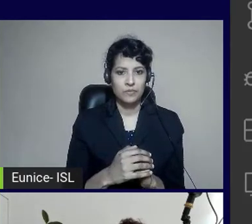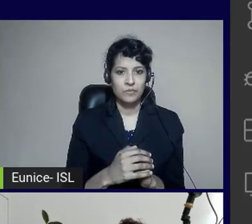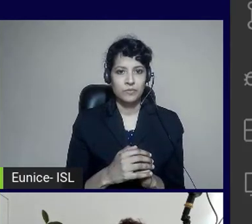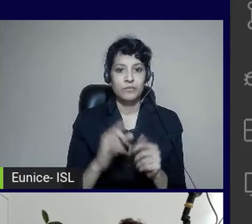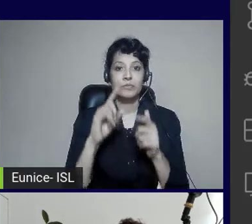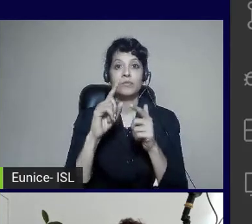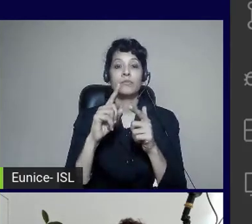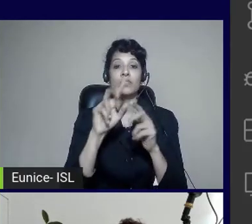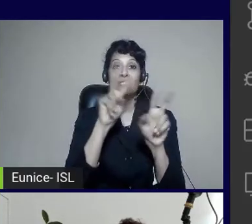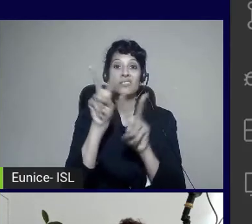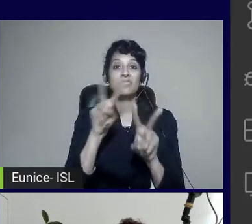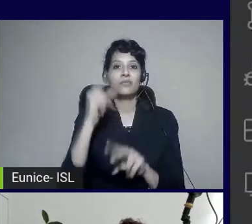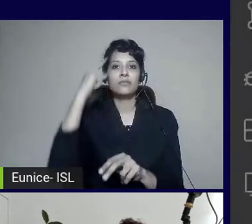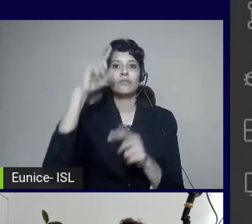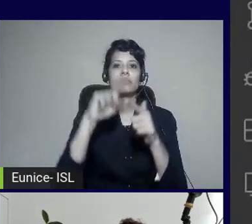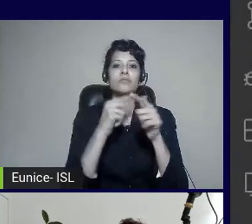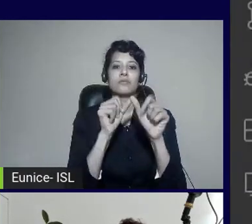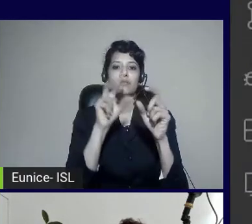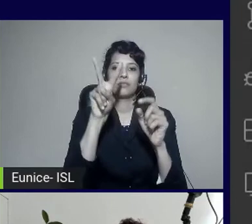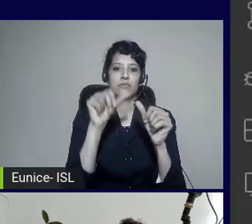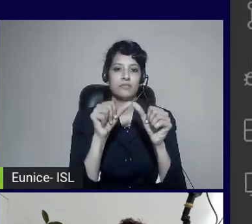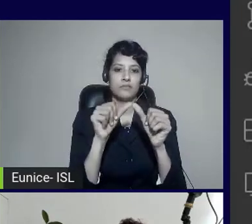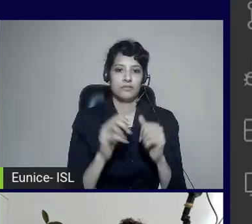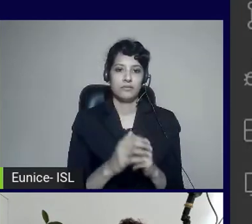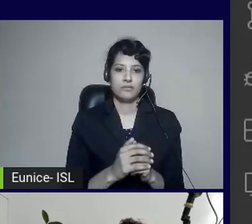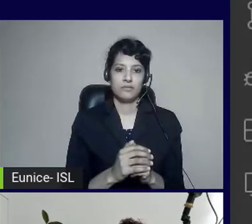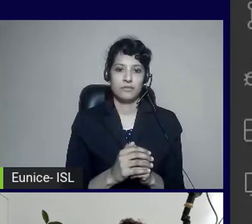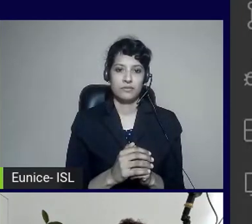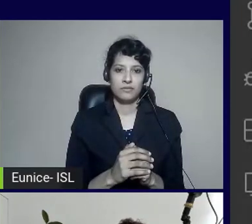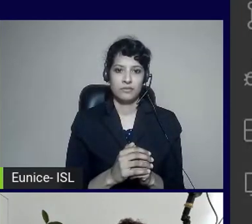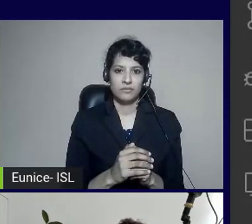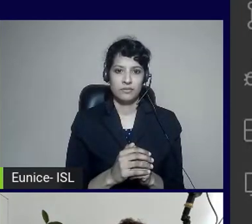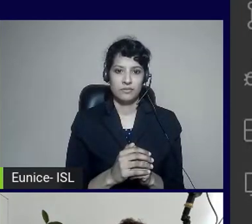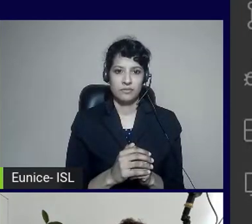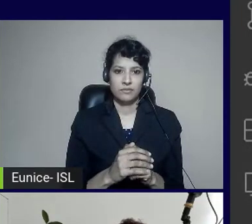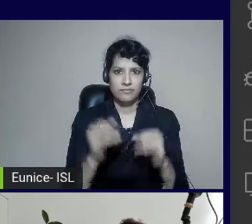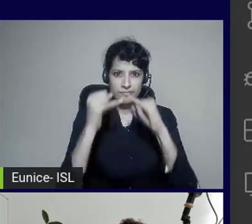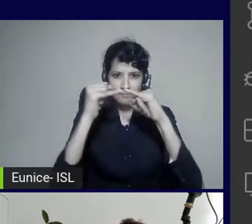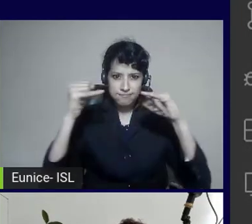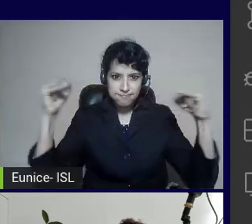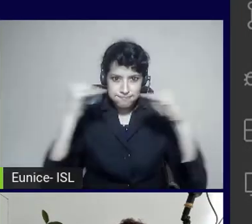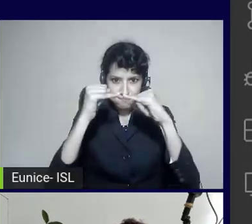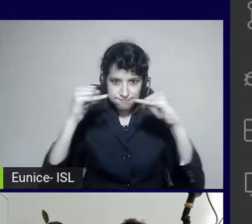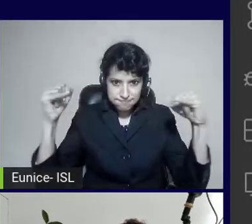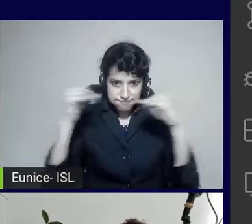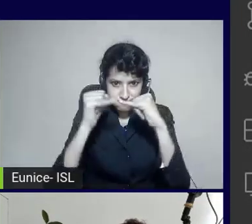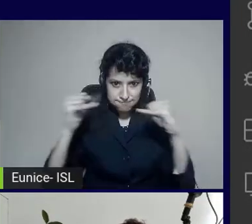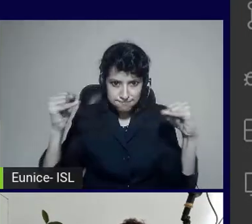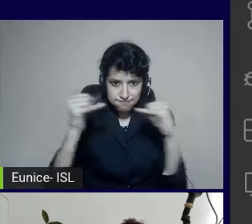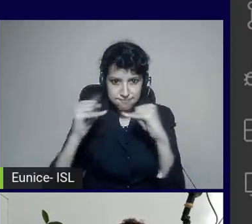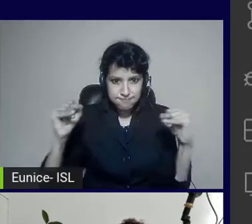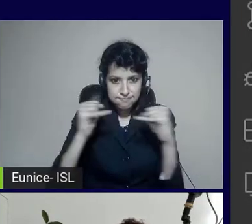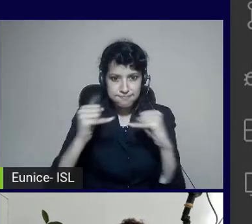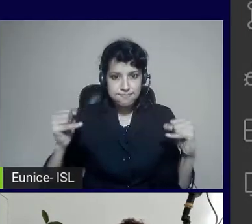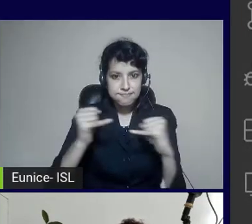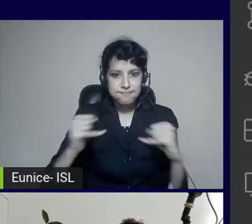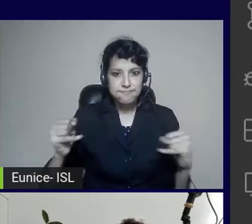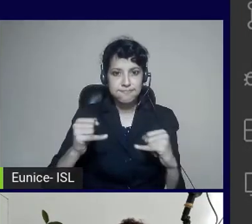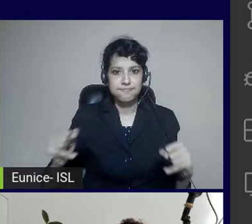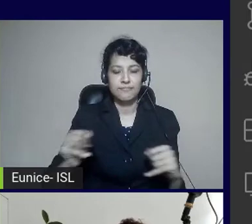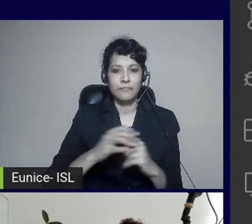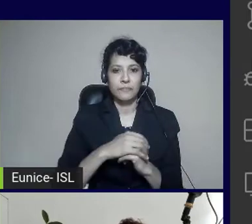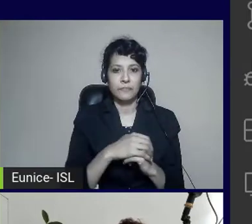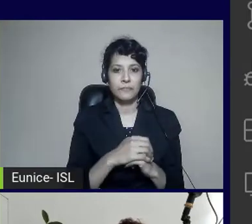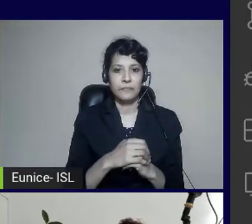takes some text here. It says here the text is Immersive Reader is a tool that implements proven technology to improve reading comprehension for emerging